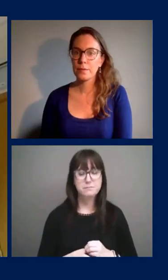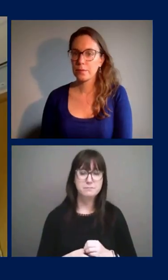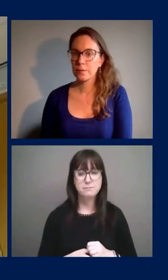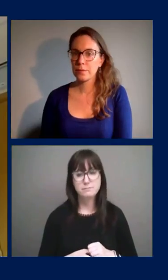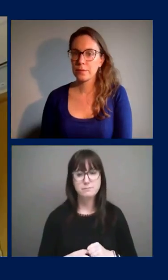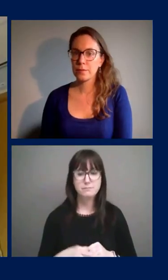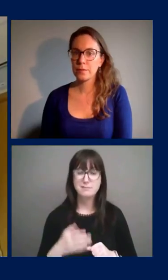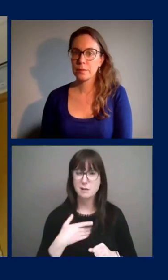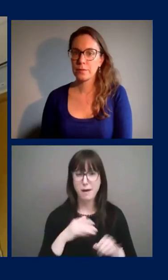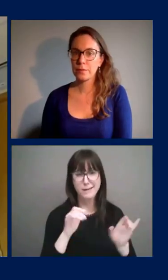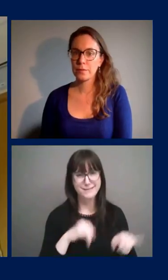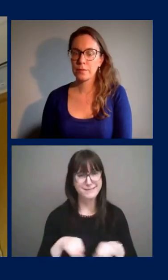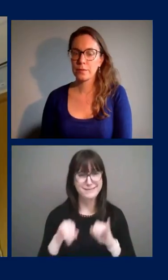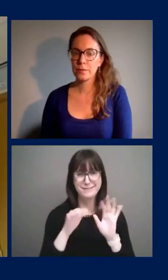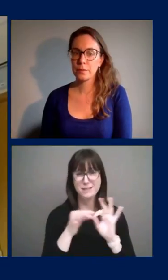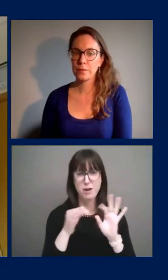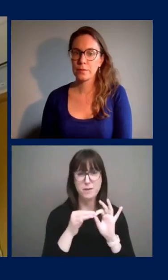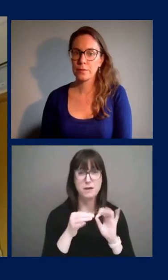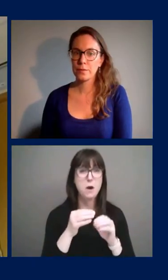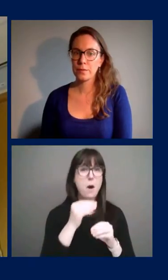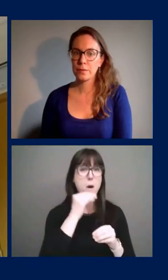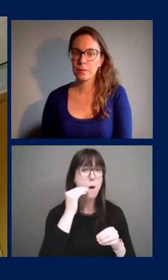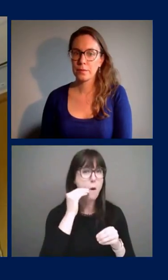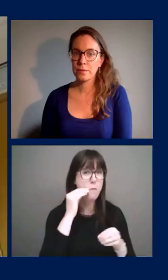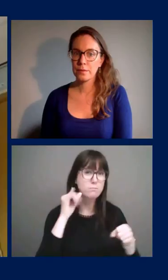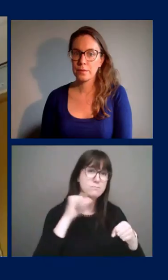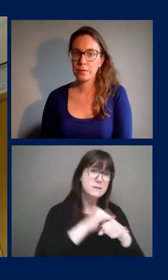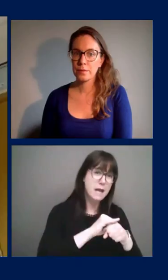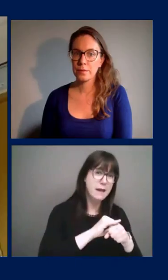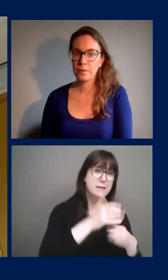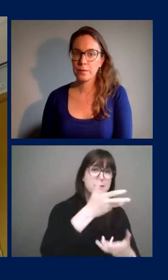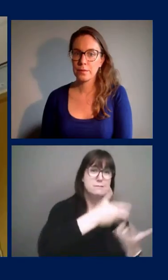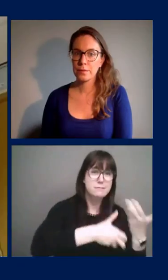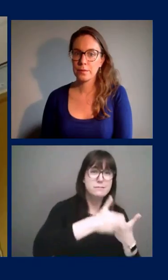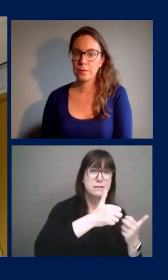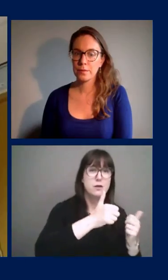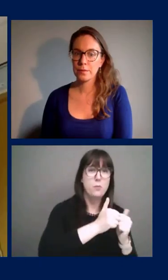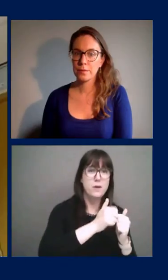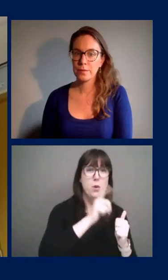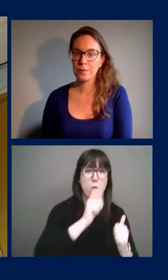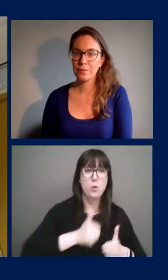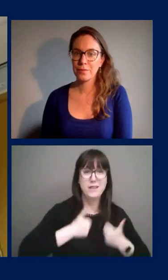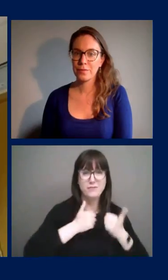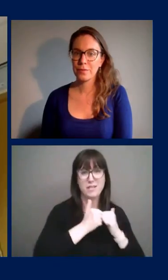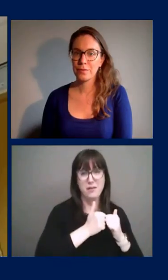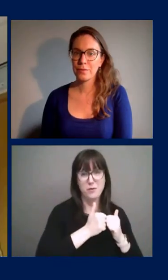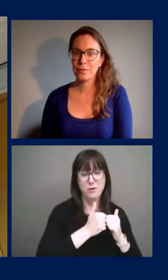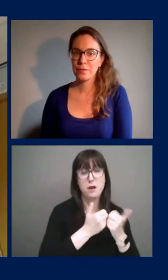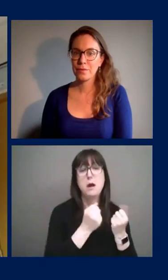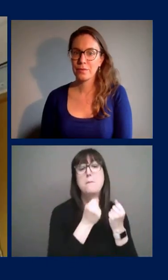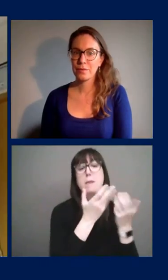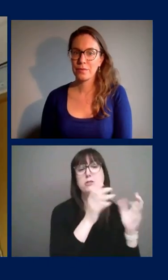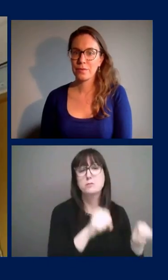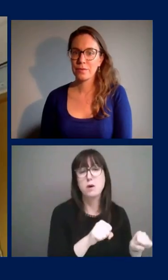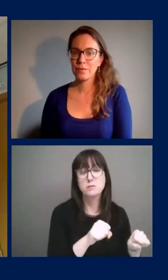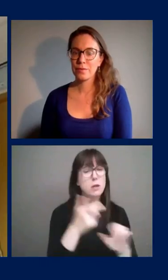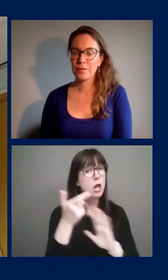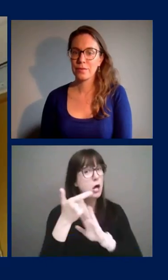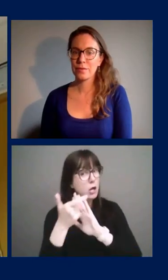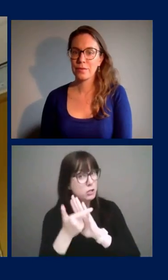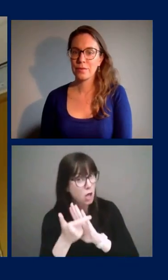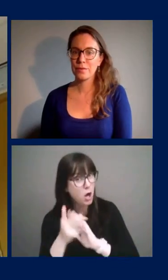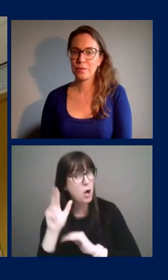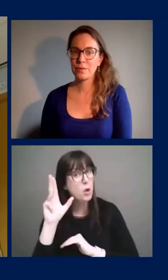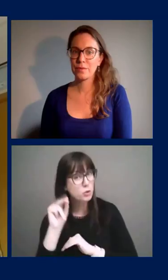said are stay home and interact with your household as much as possible, right? So it's, it's not a rule. It's not a law. It's good advice.